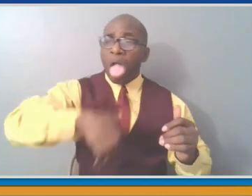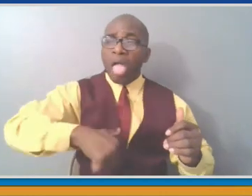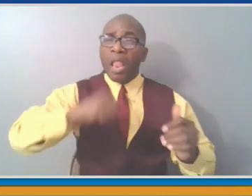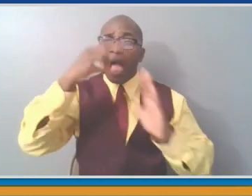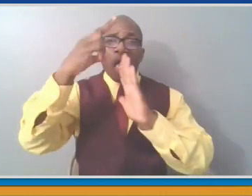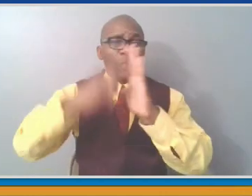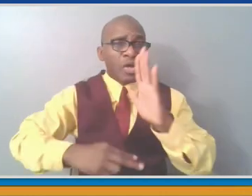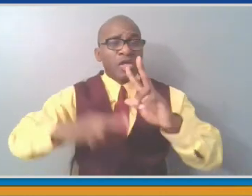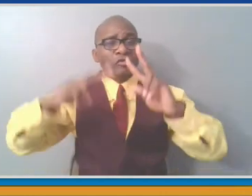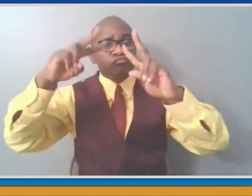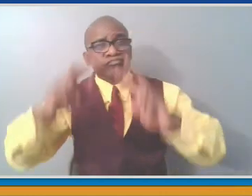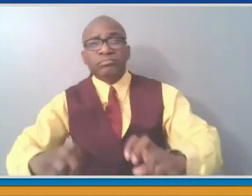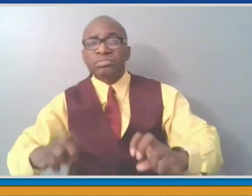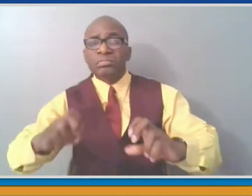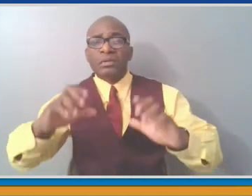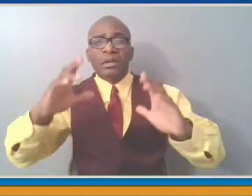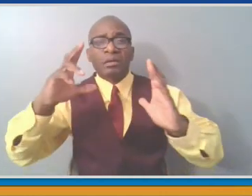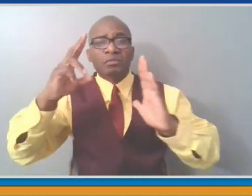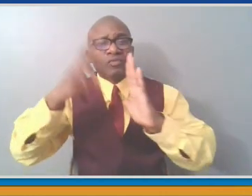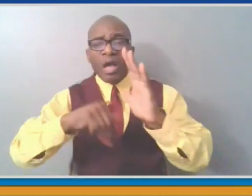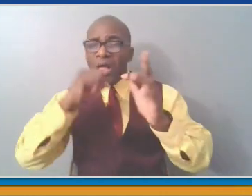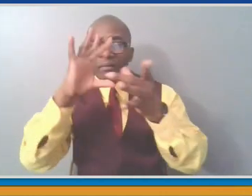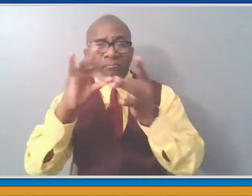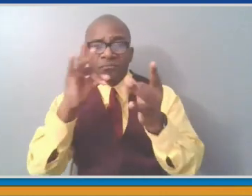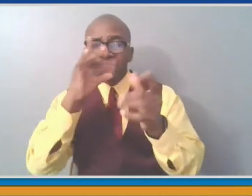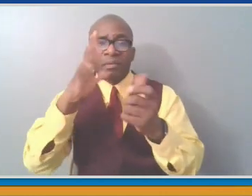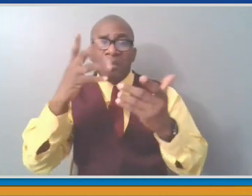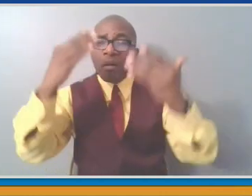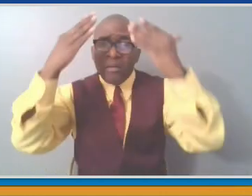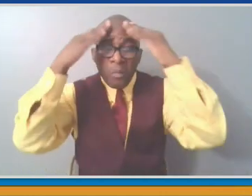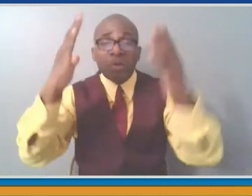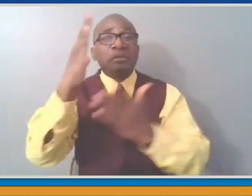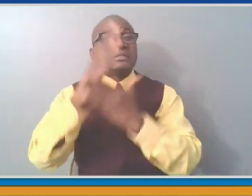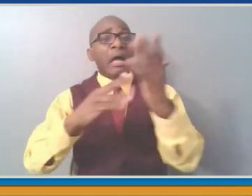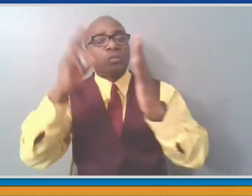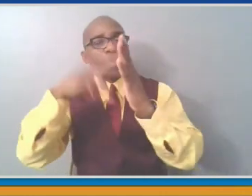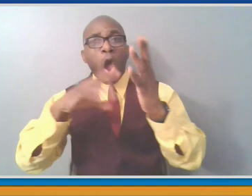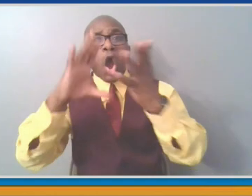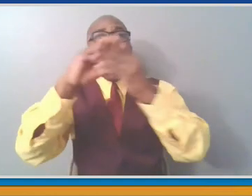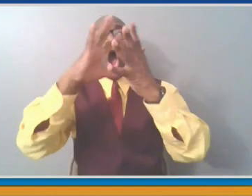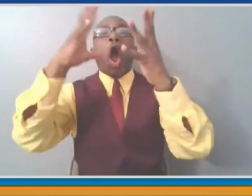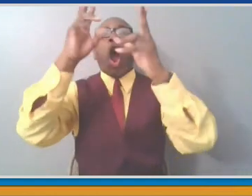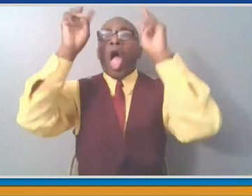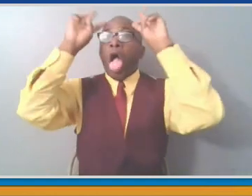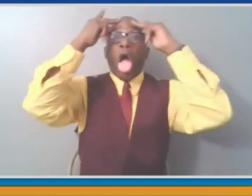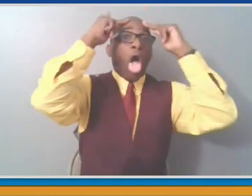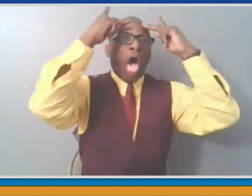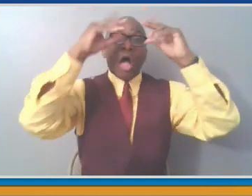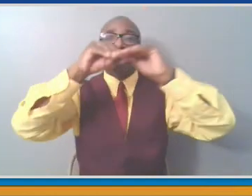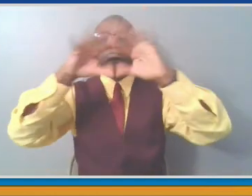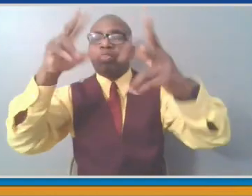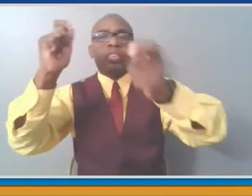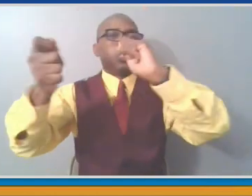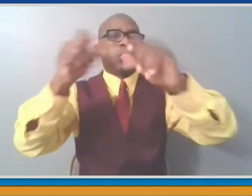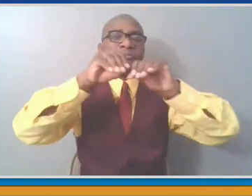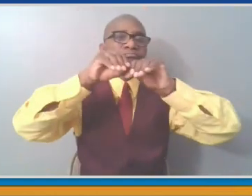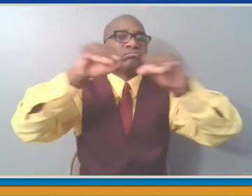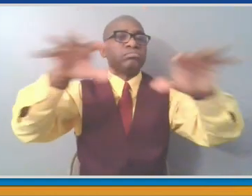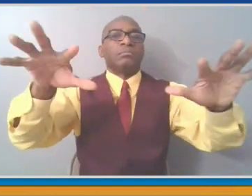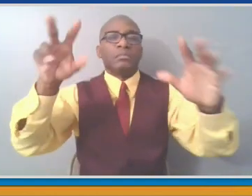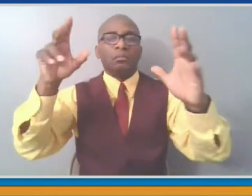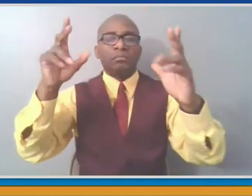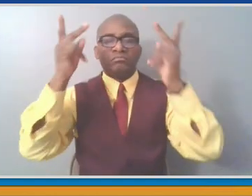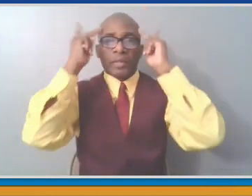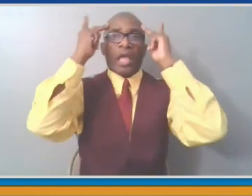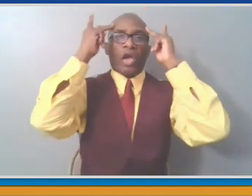hold exact opposite positions on any issue. And they will argue passionately. And you tend to go toward the position that you were predisposed